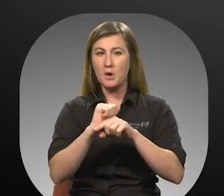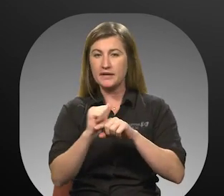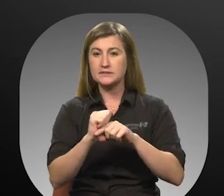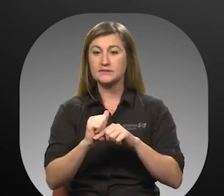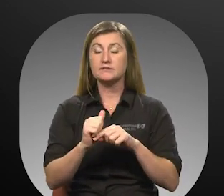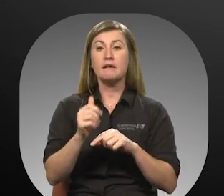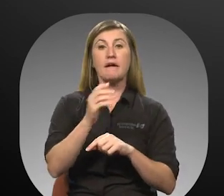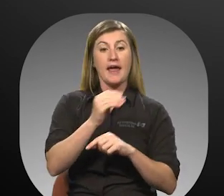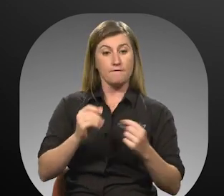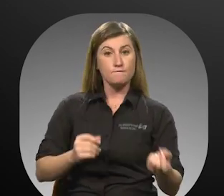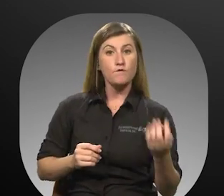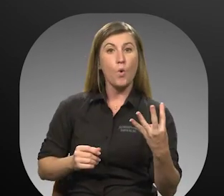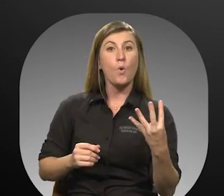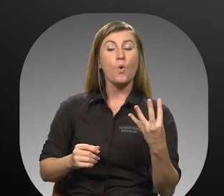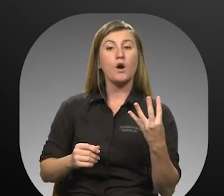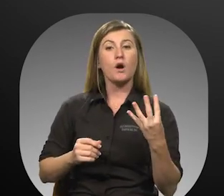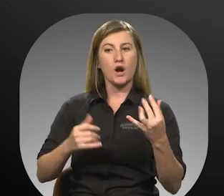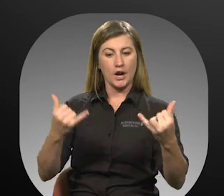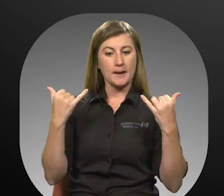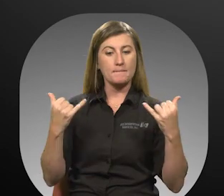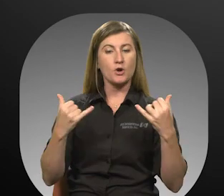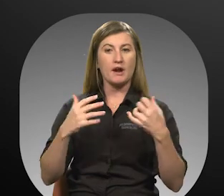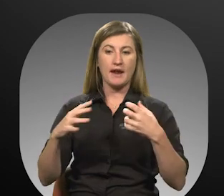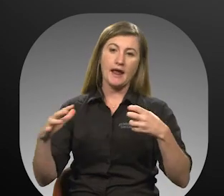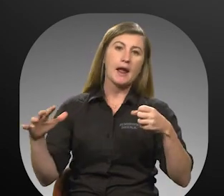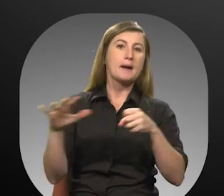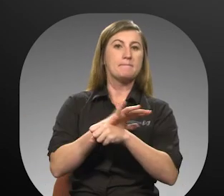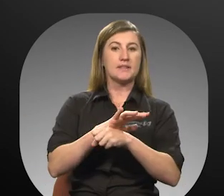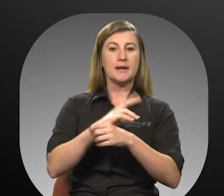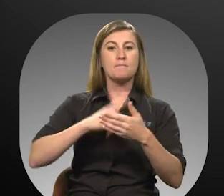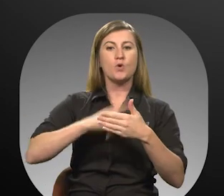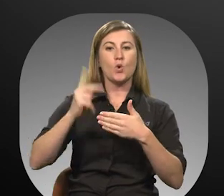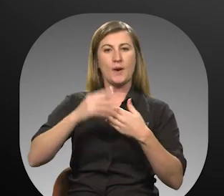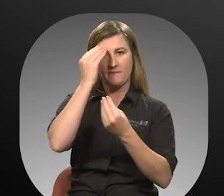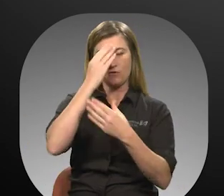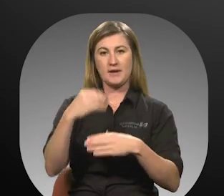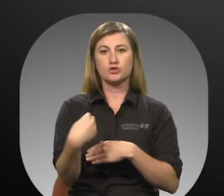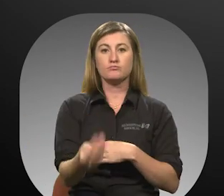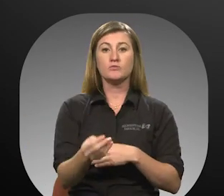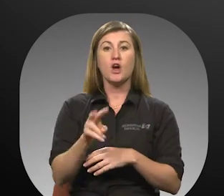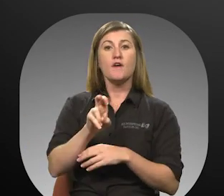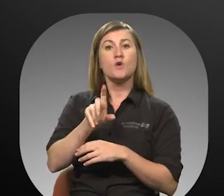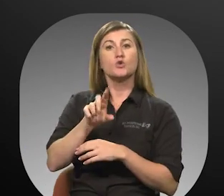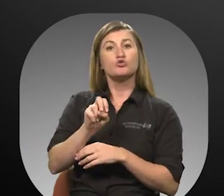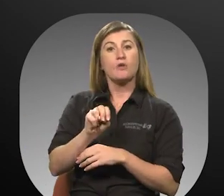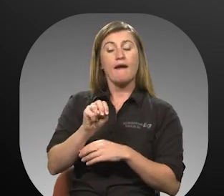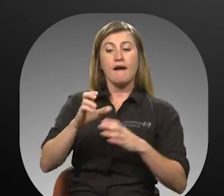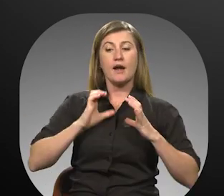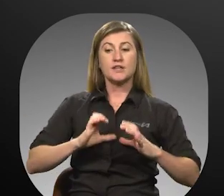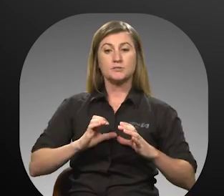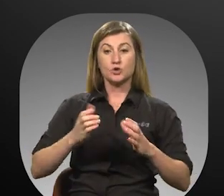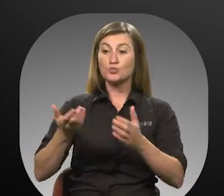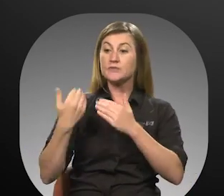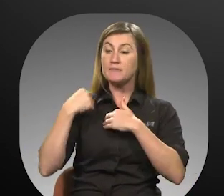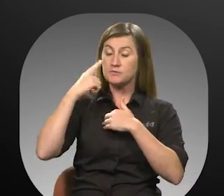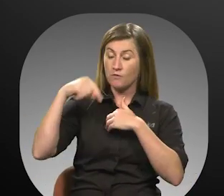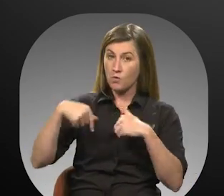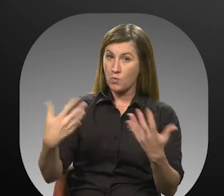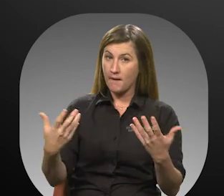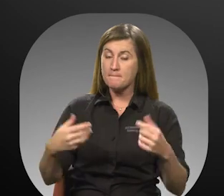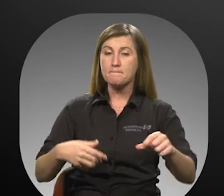4. and complete program information Votran customers are responsible for